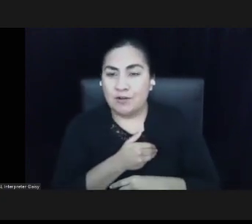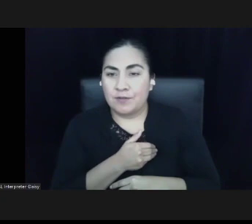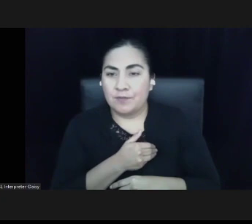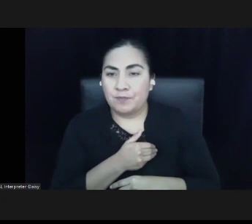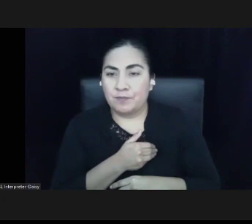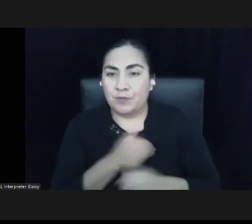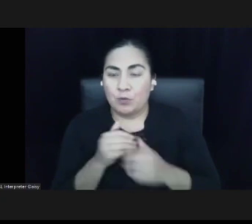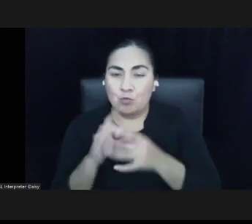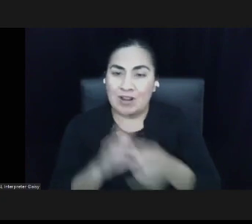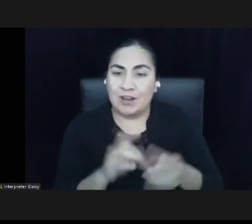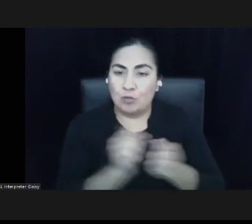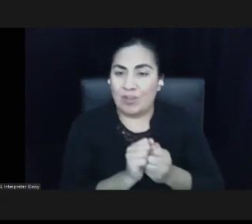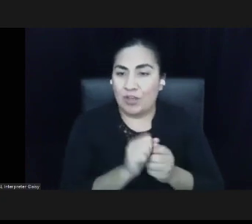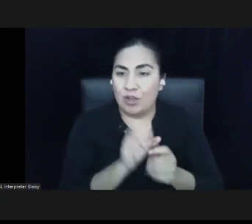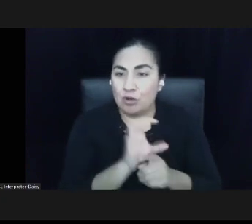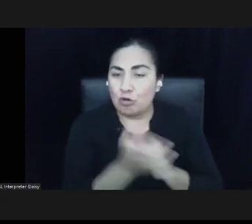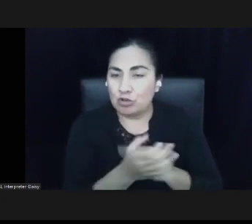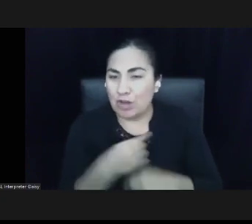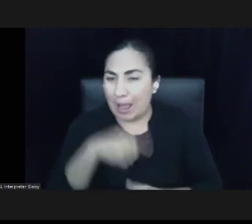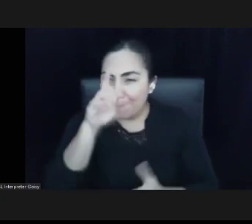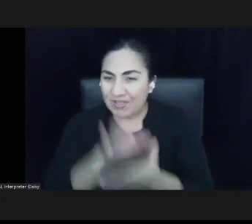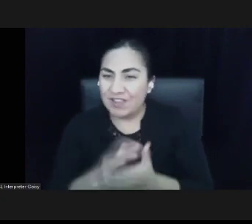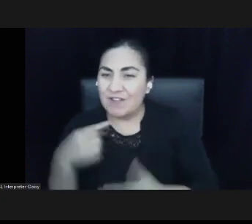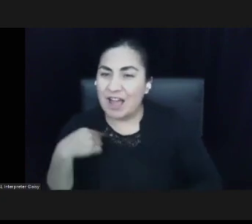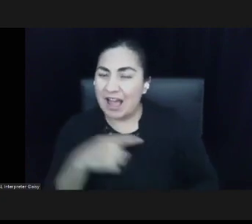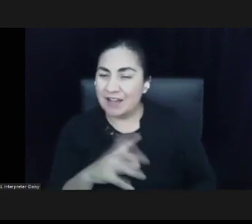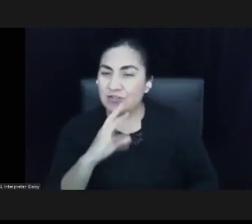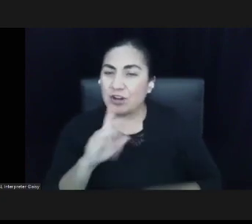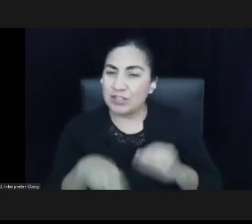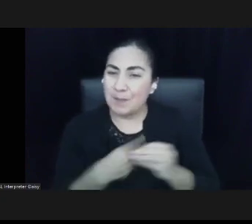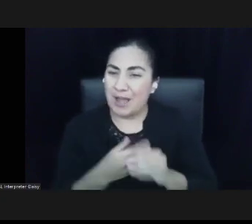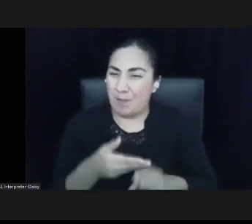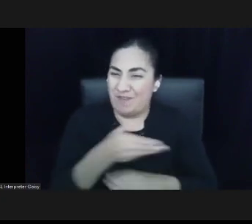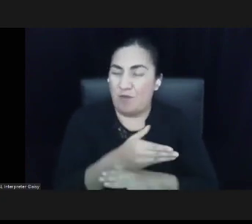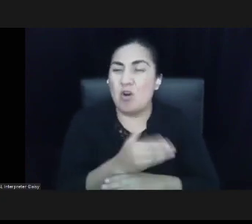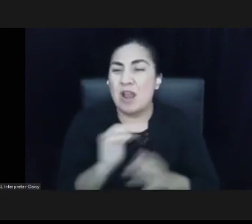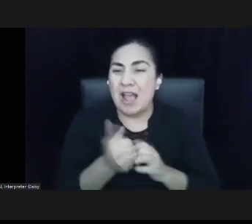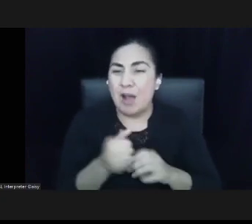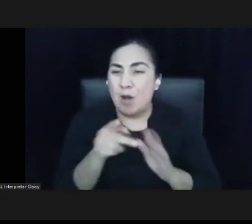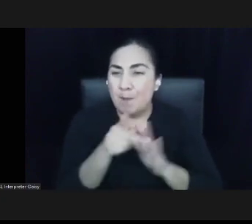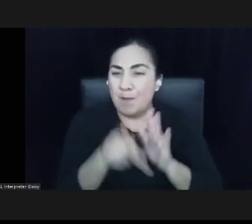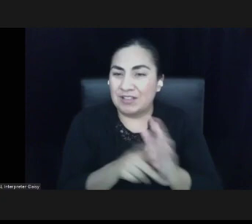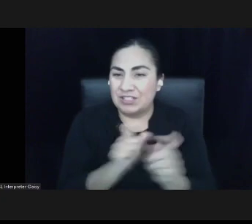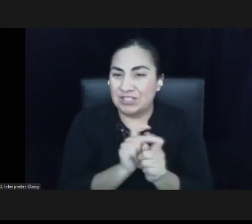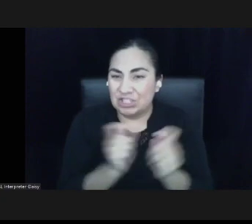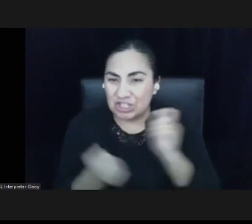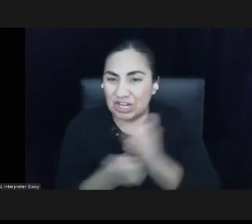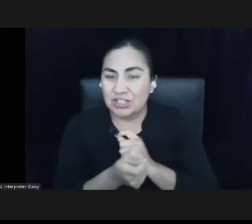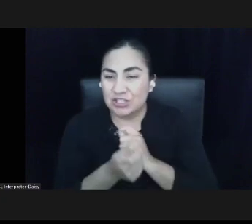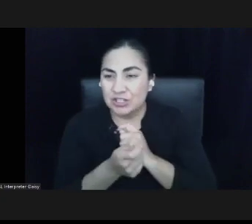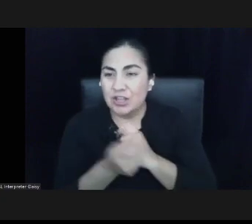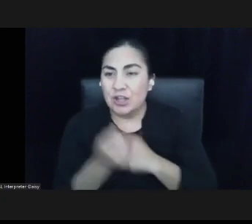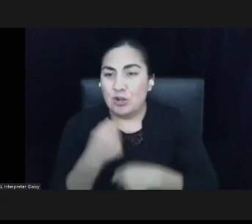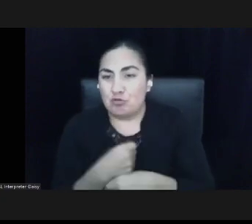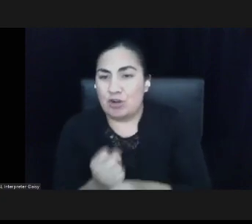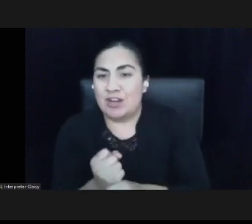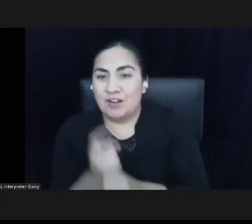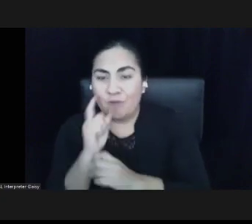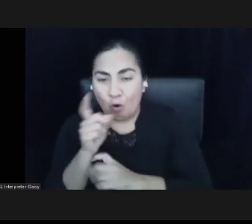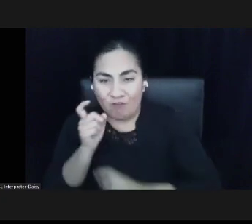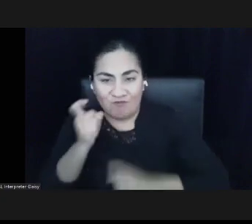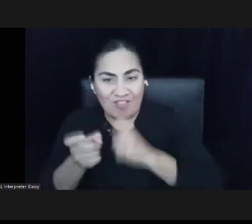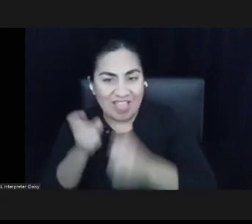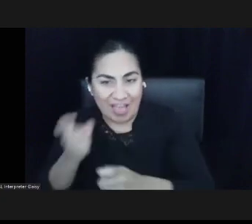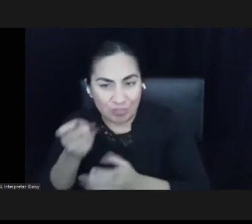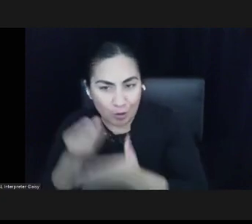I talked about how policy changes that created the tax shelter for philanthropy were then codified and informed